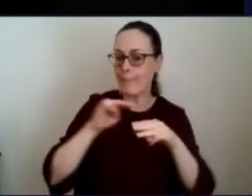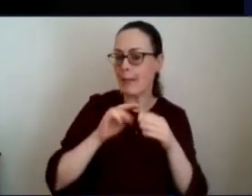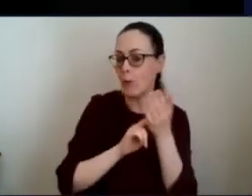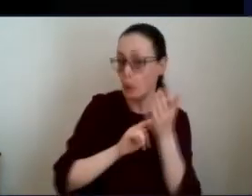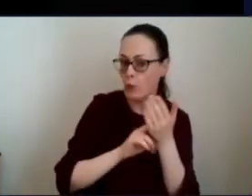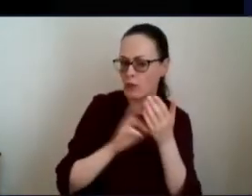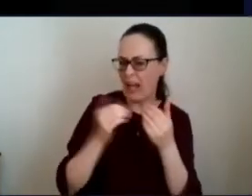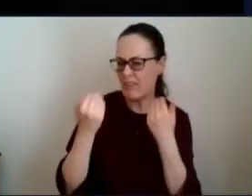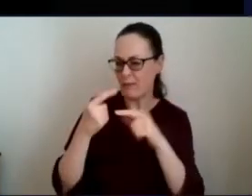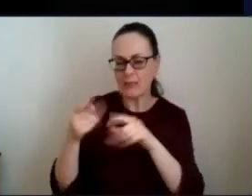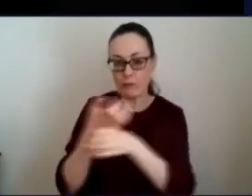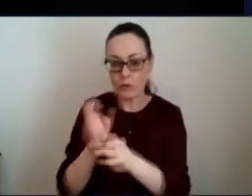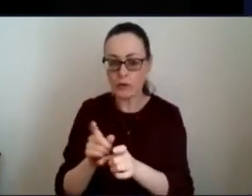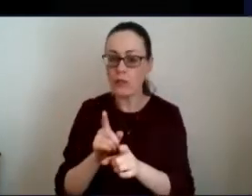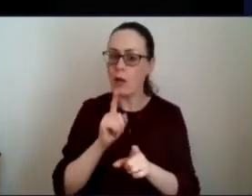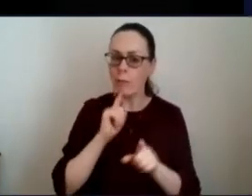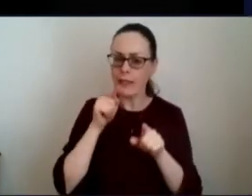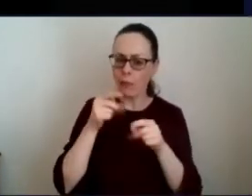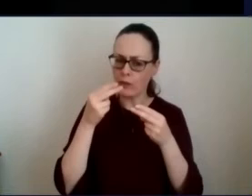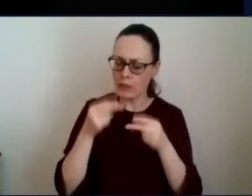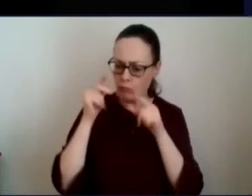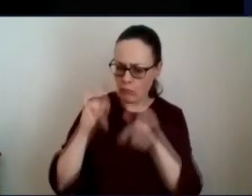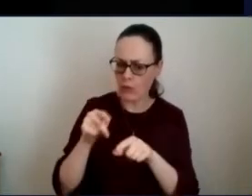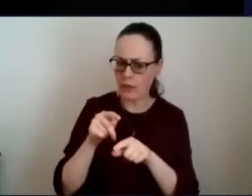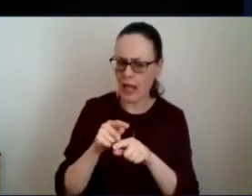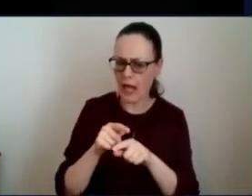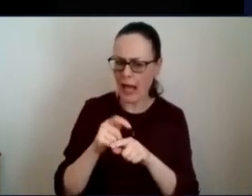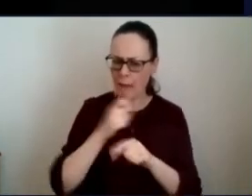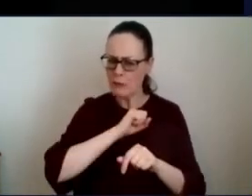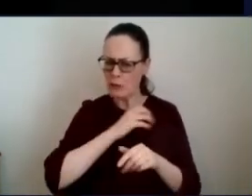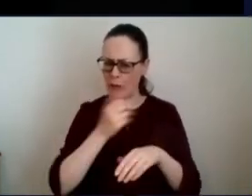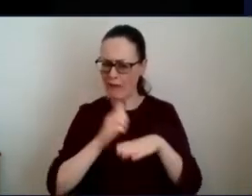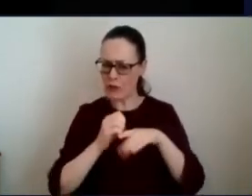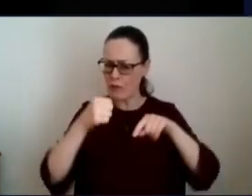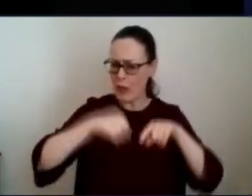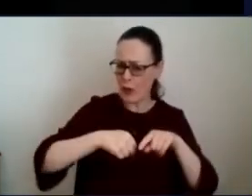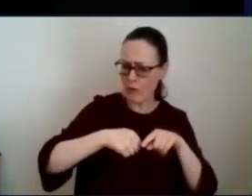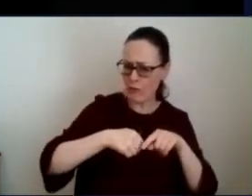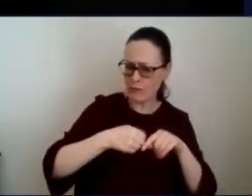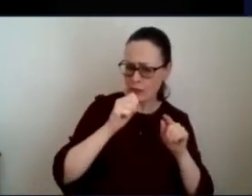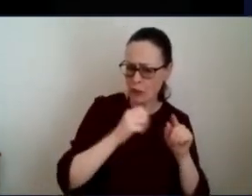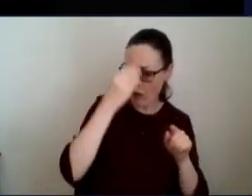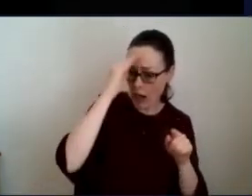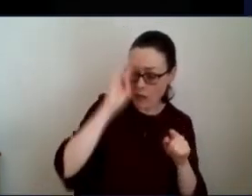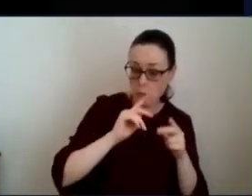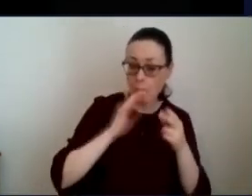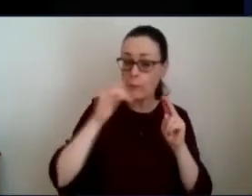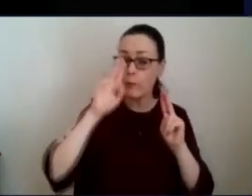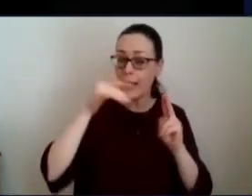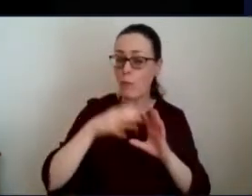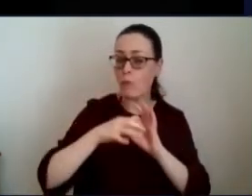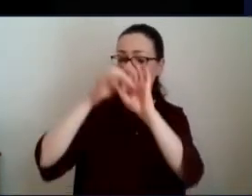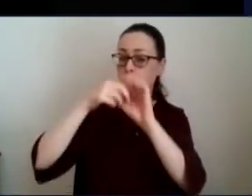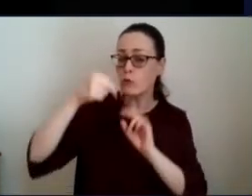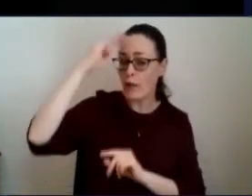really has to be addressed proactively and are we doing enough of that in the republic and can we partner more um you know with the north in relation